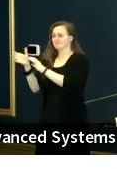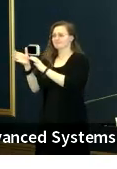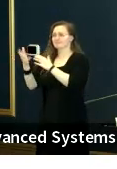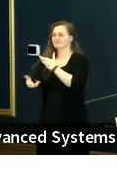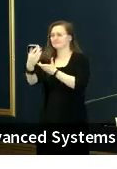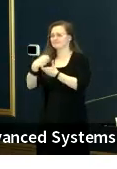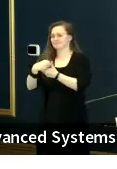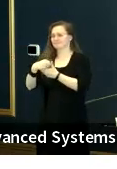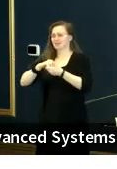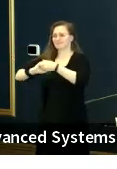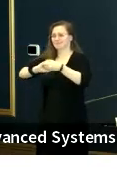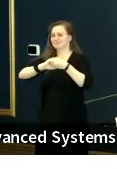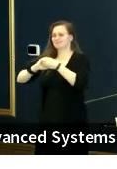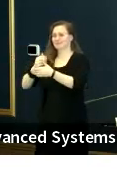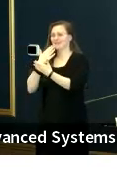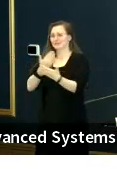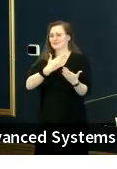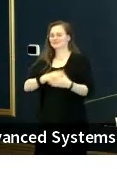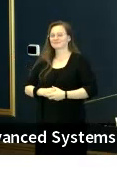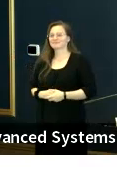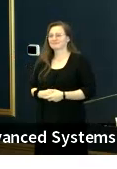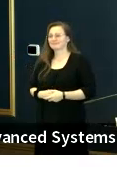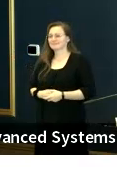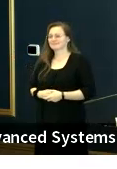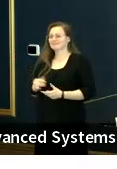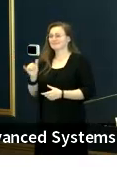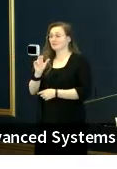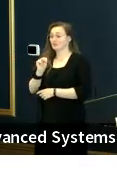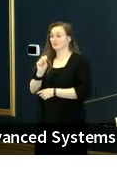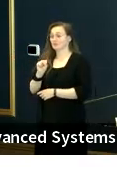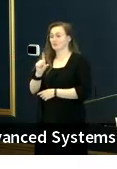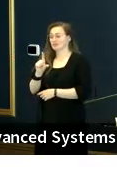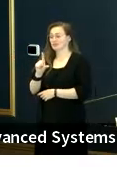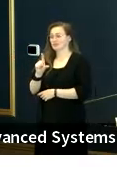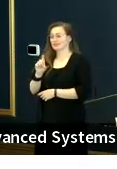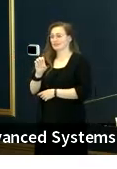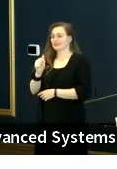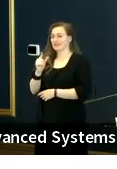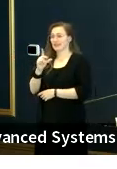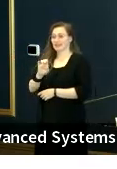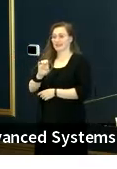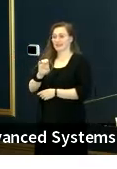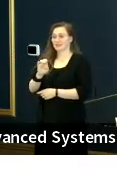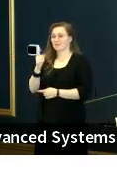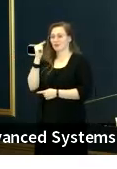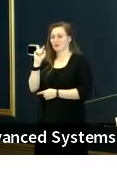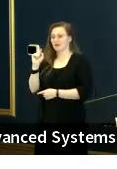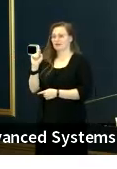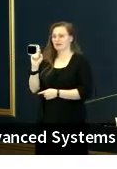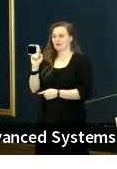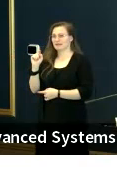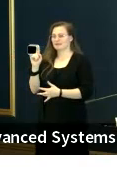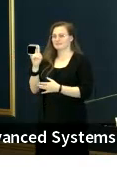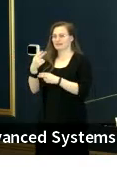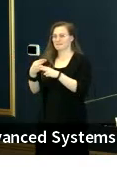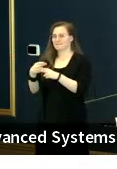that alliance. And, of course, the Nova Scotia League for, what is